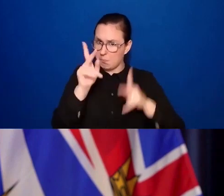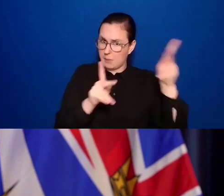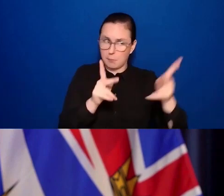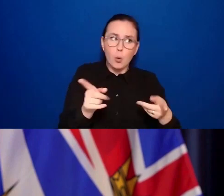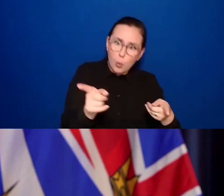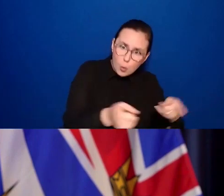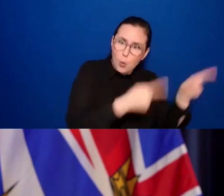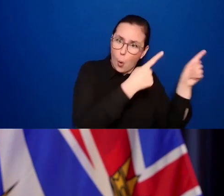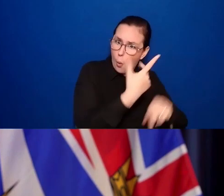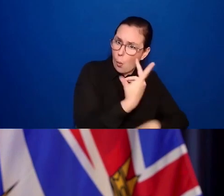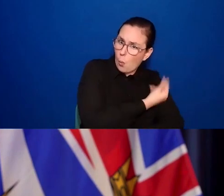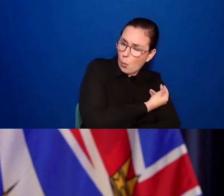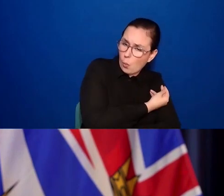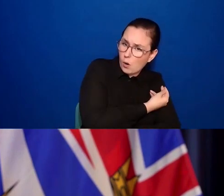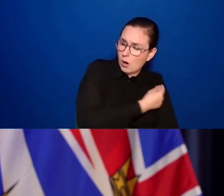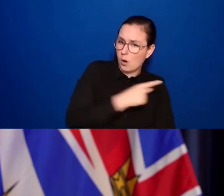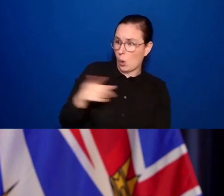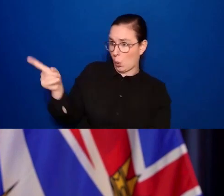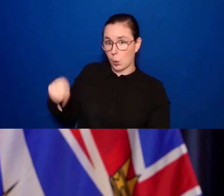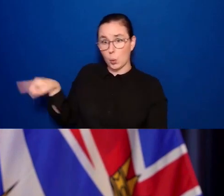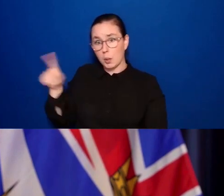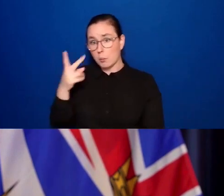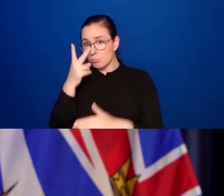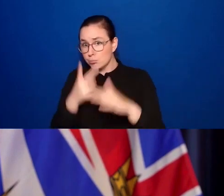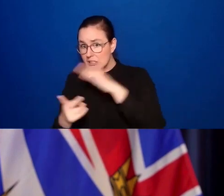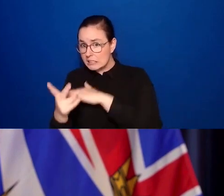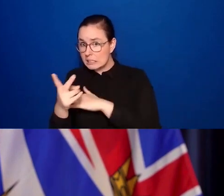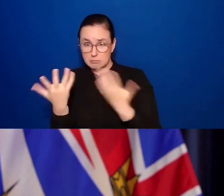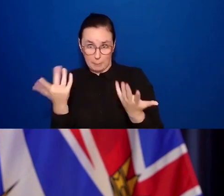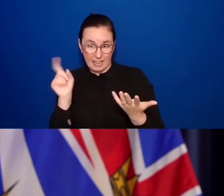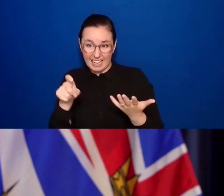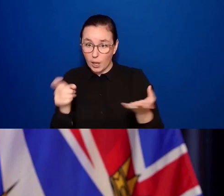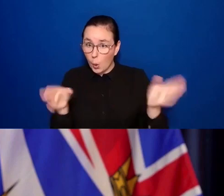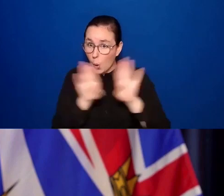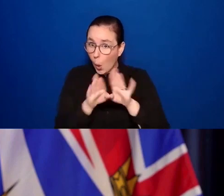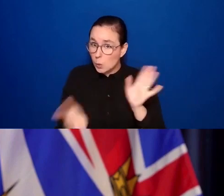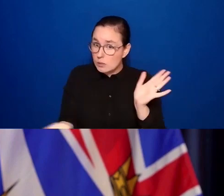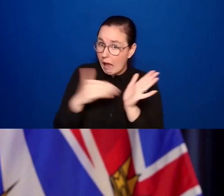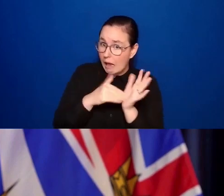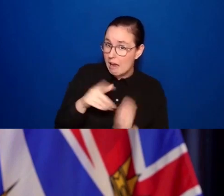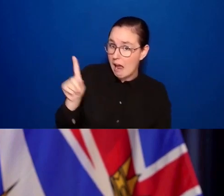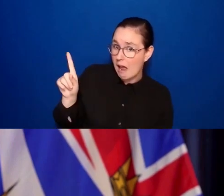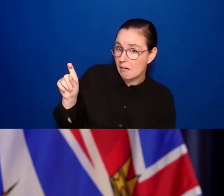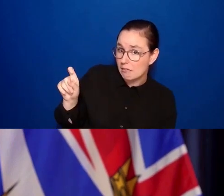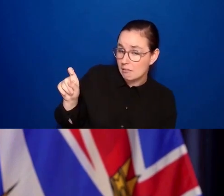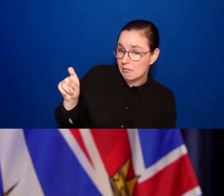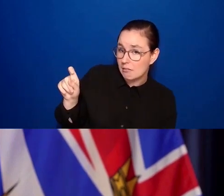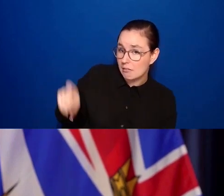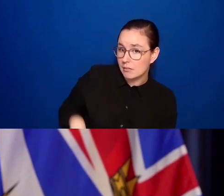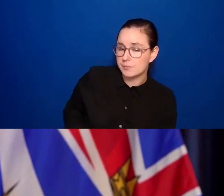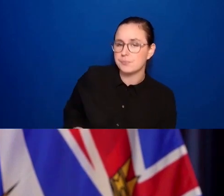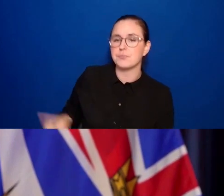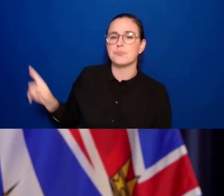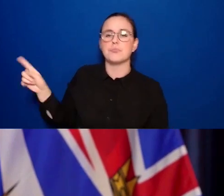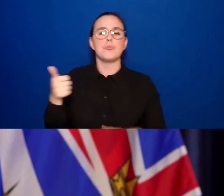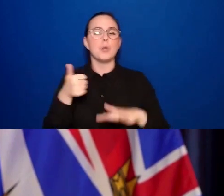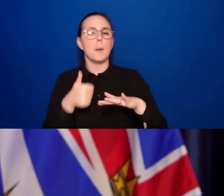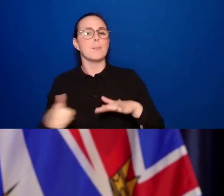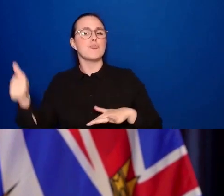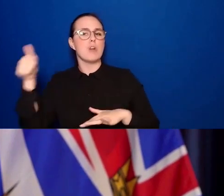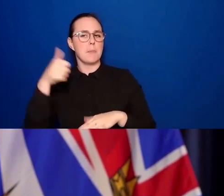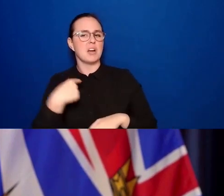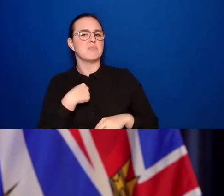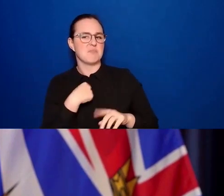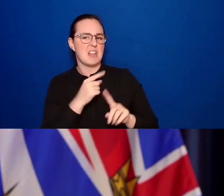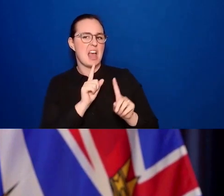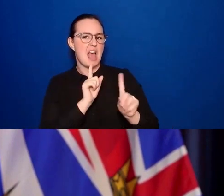get that vaccine? Well, there's a couple of things there. I'll take a stab at it and then I'll ask Dr. Henry to fill in some